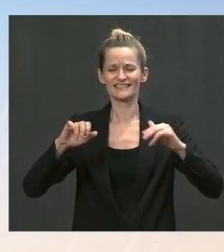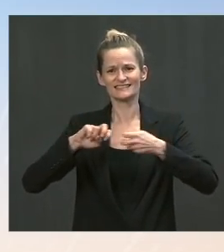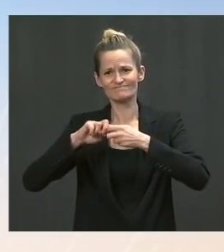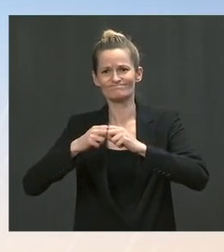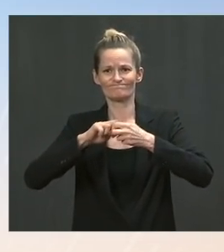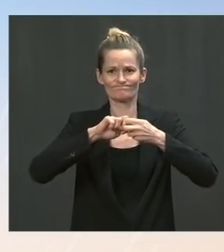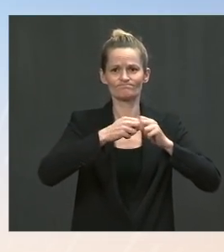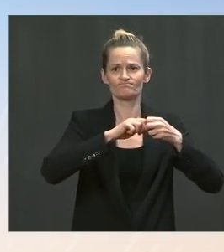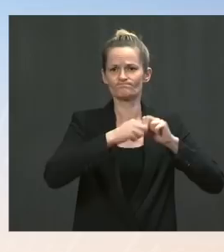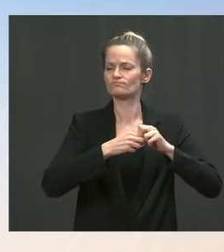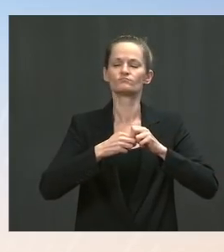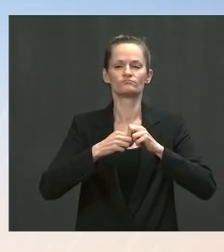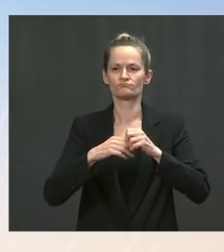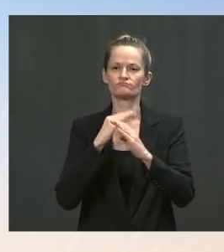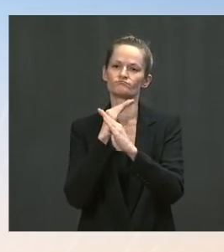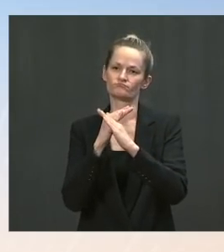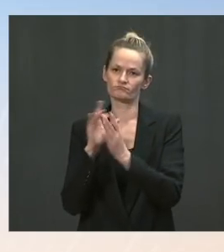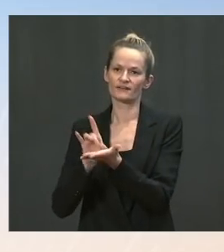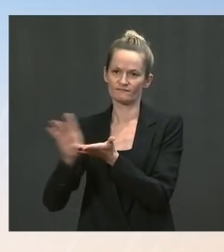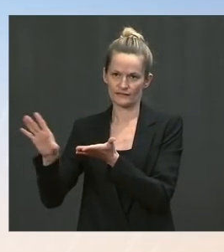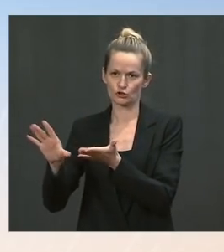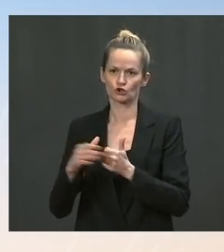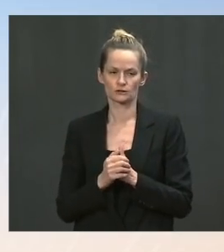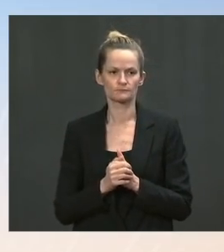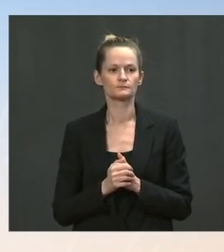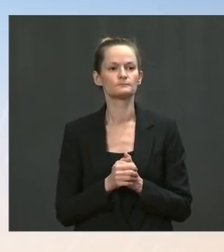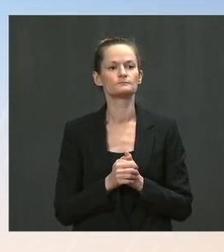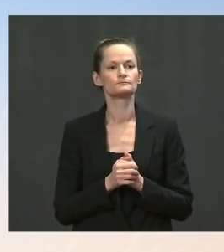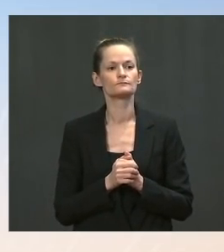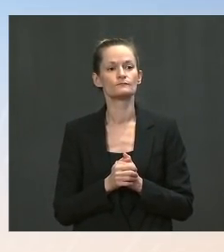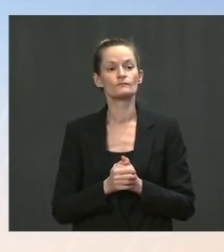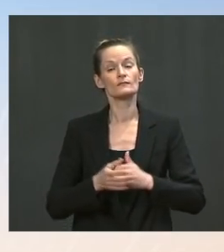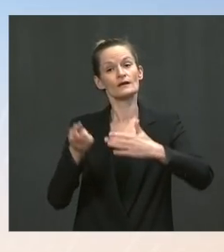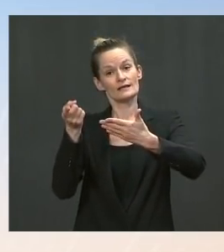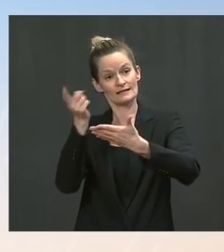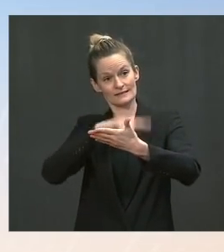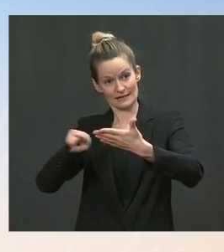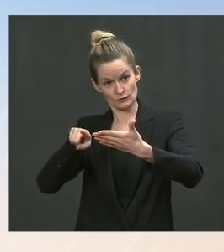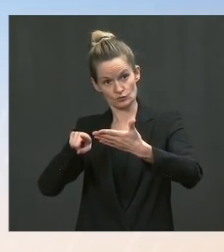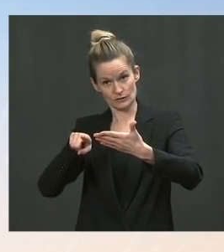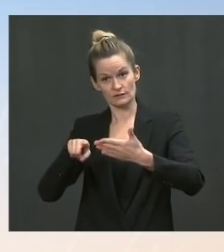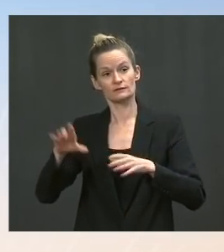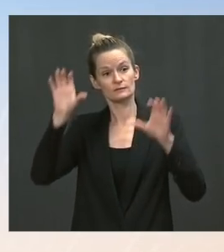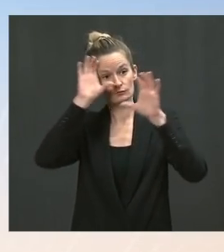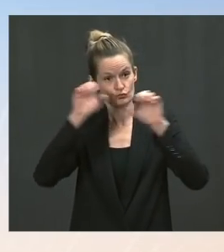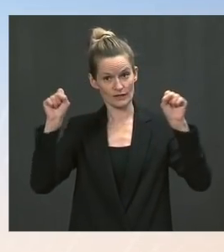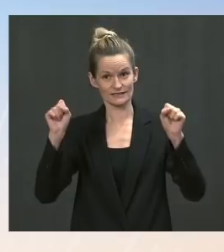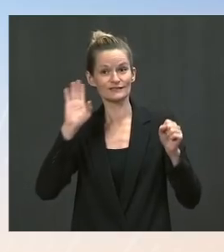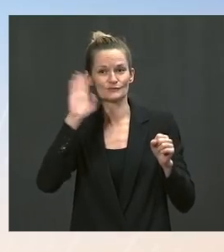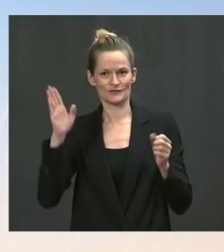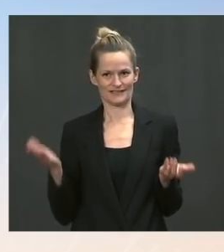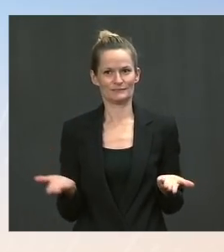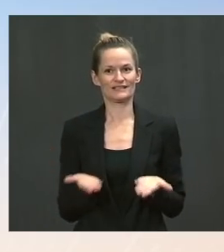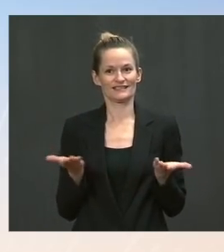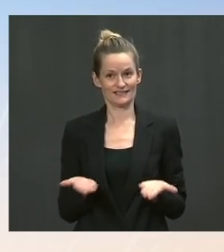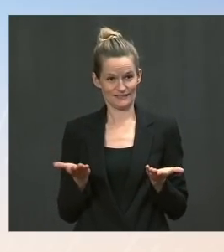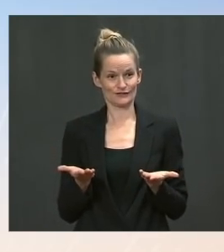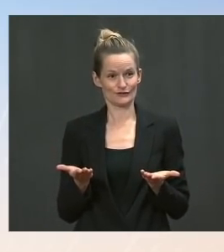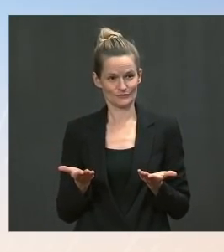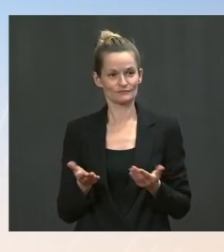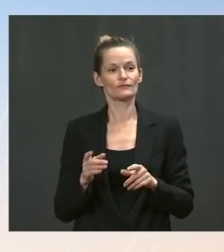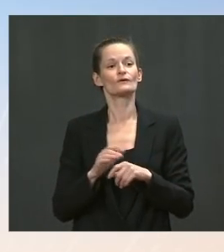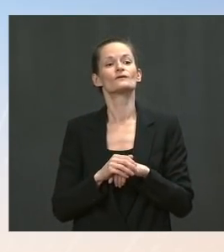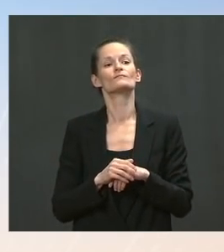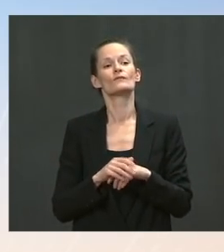that the President, we expect the President to be here for a few days early next week. As you know, the Senate also is expected to be, and we will keep you updated